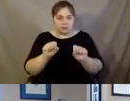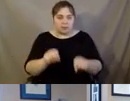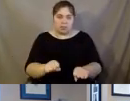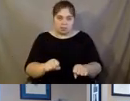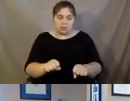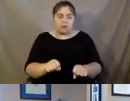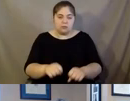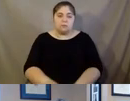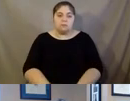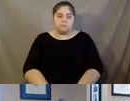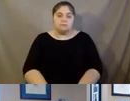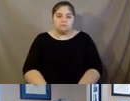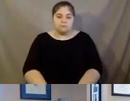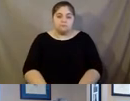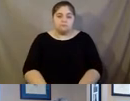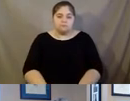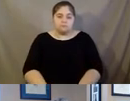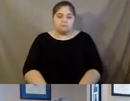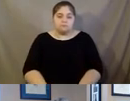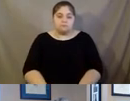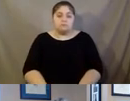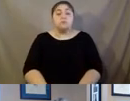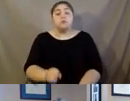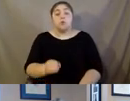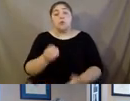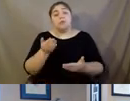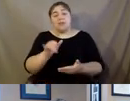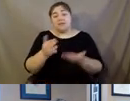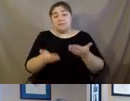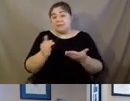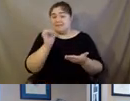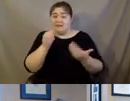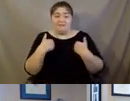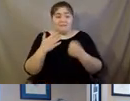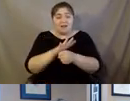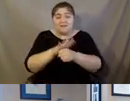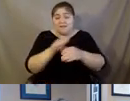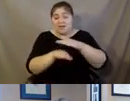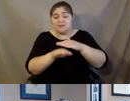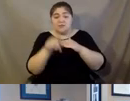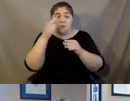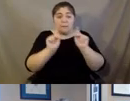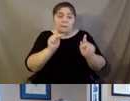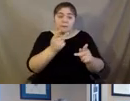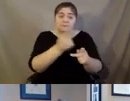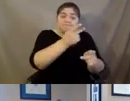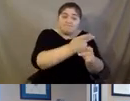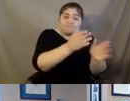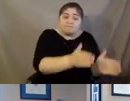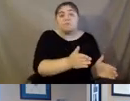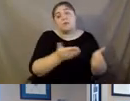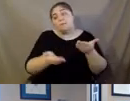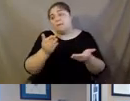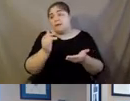of quality of life as possible. And so that might be a lack of access to caregivers. It might be a lack of access to